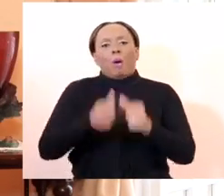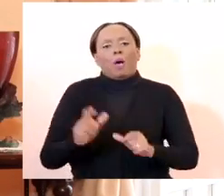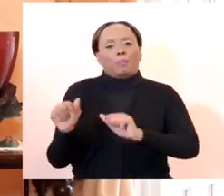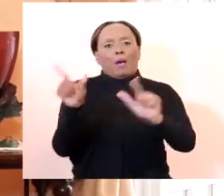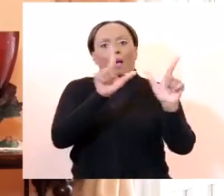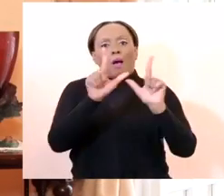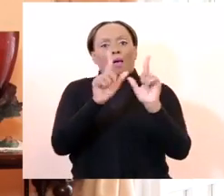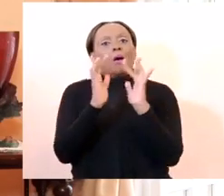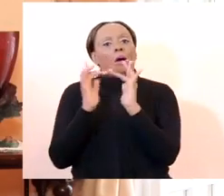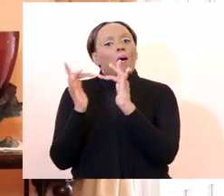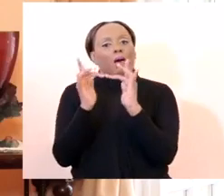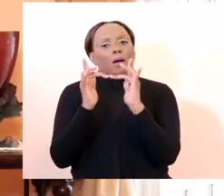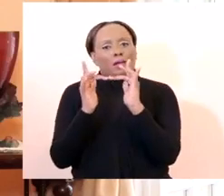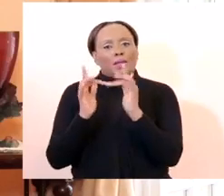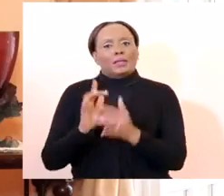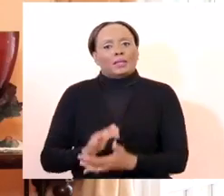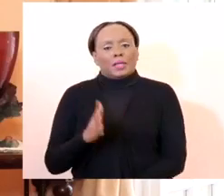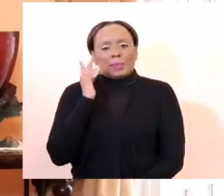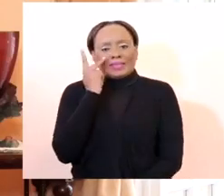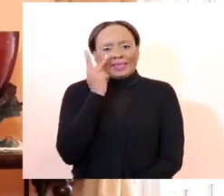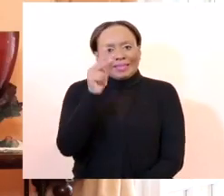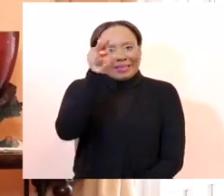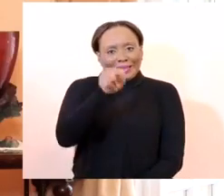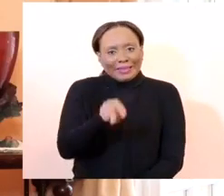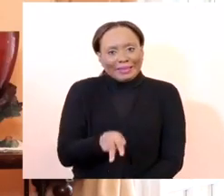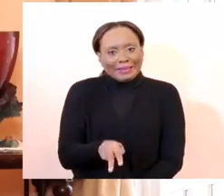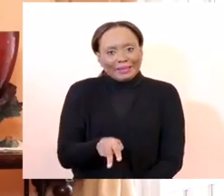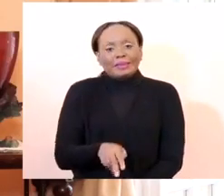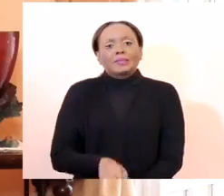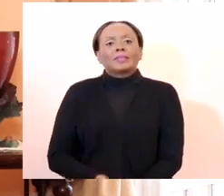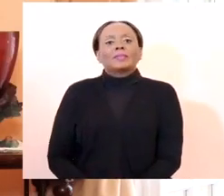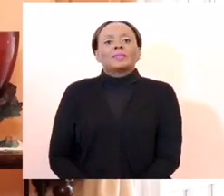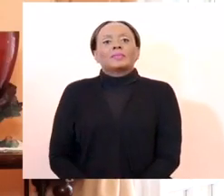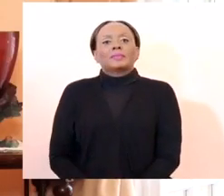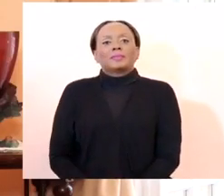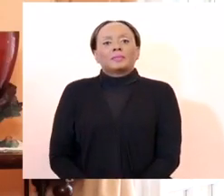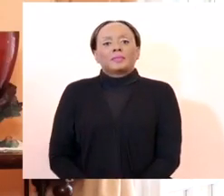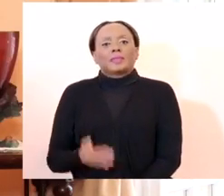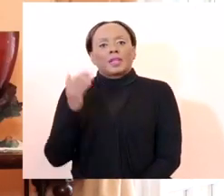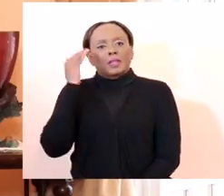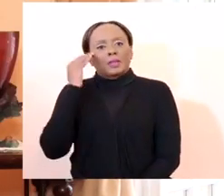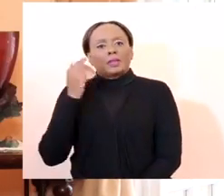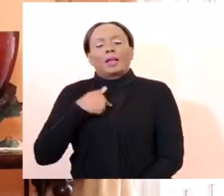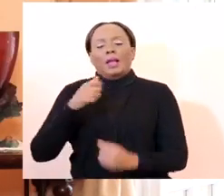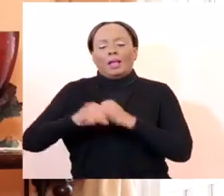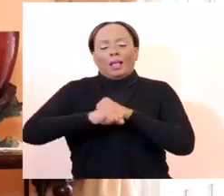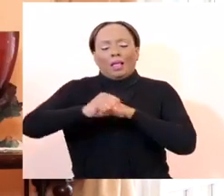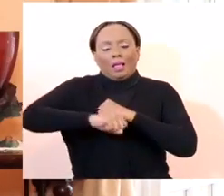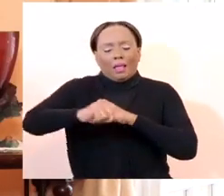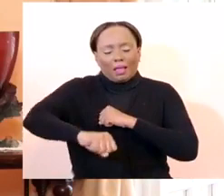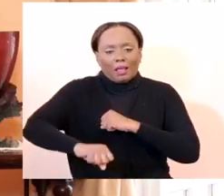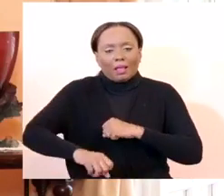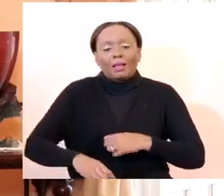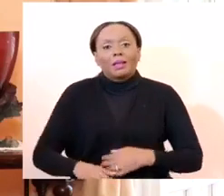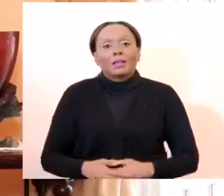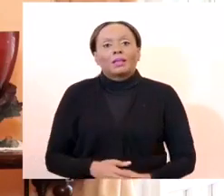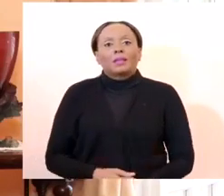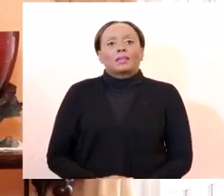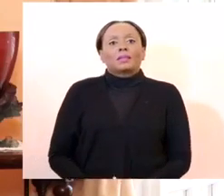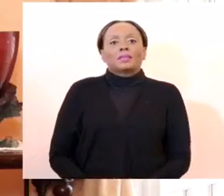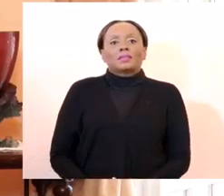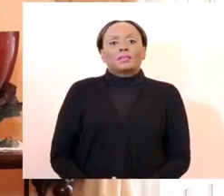can see for yourself what is allowed. Let me just reiterate, I know I'm taking long, but let me just reiterate here, all